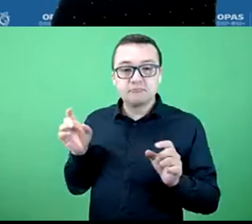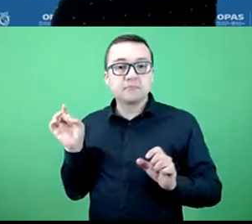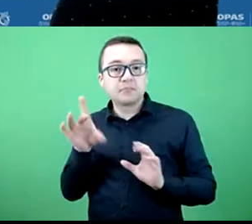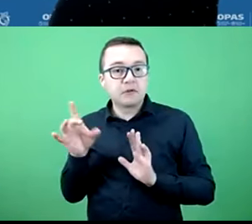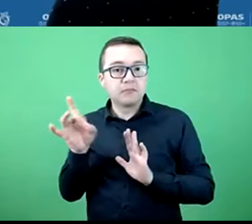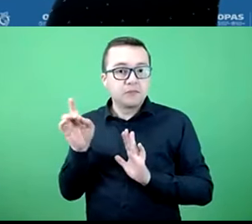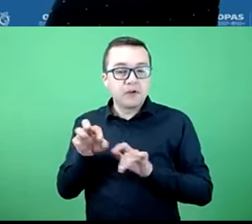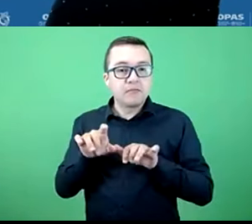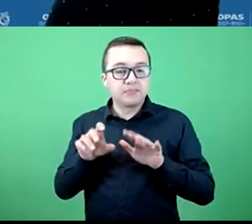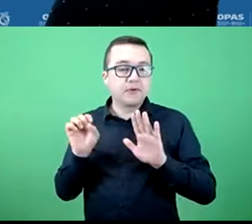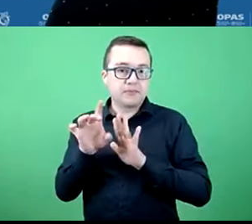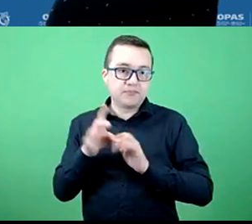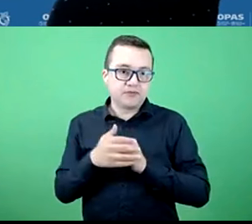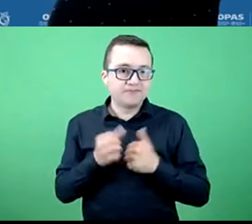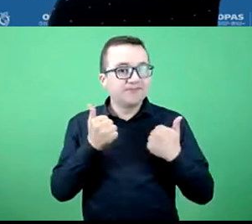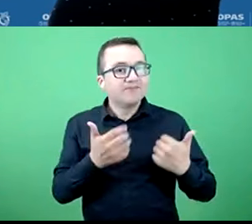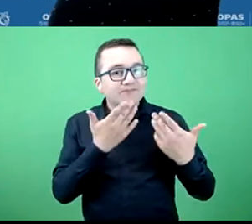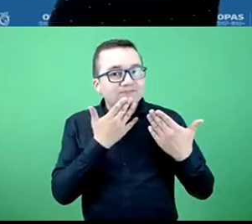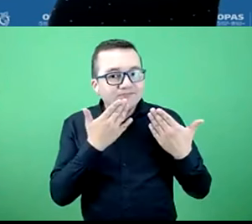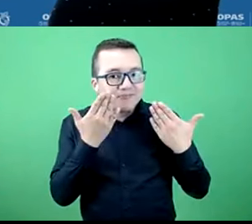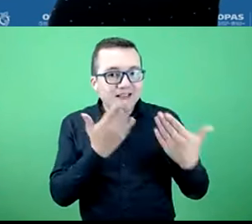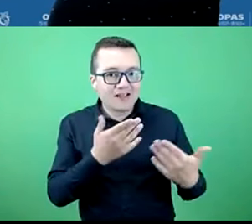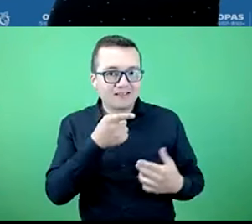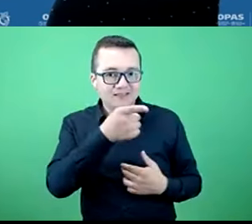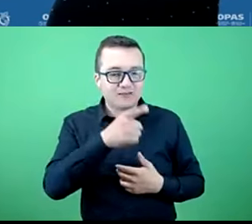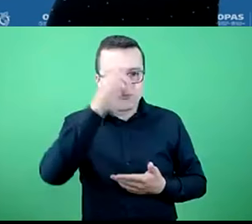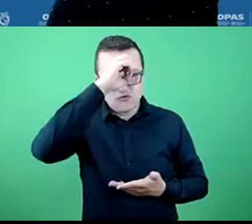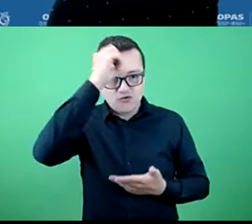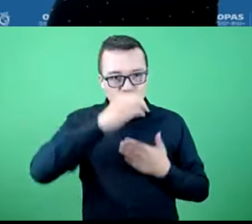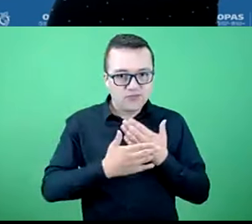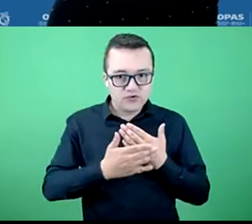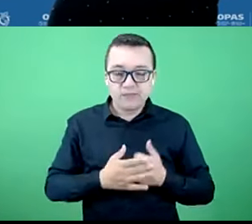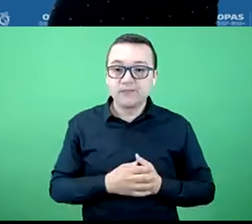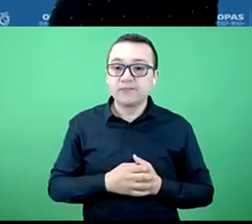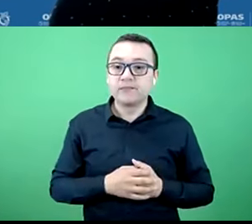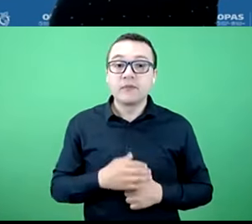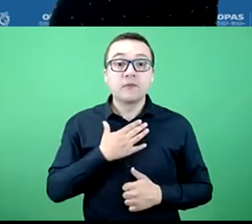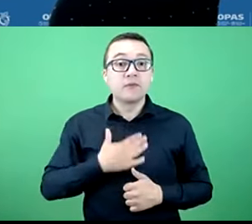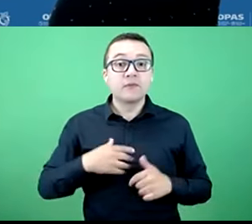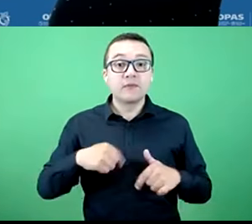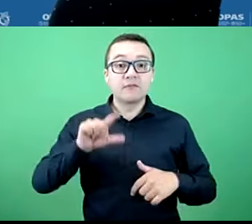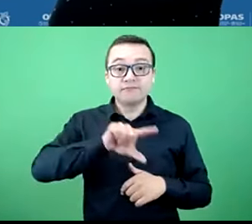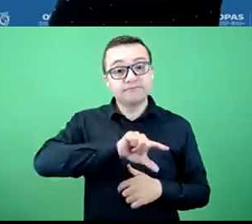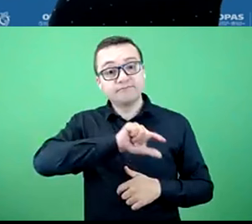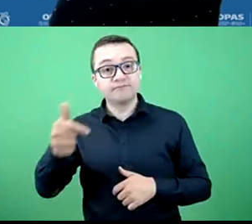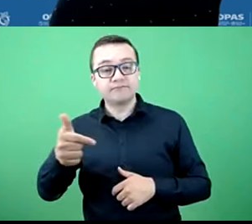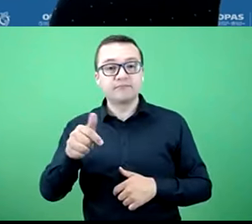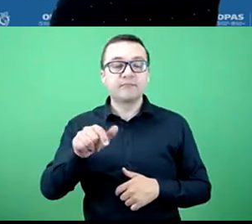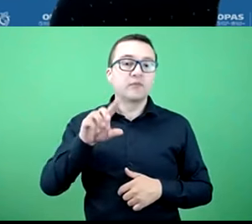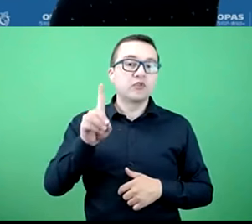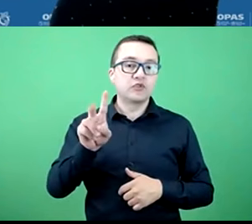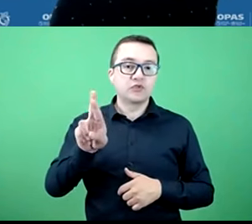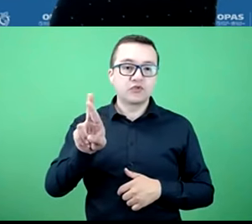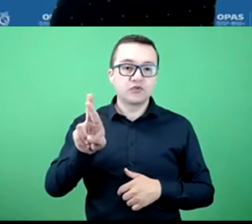participation and interaction. And thank you very much for your comments and remarks. And now I would like to invite